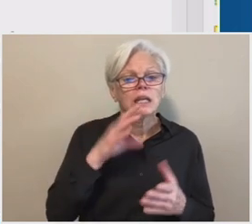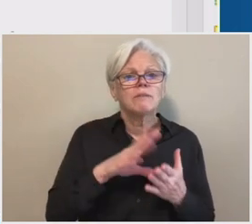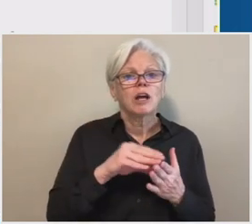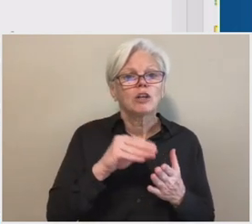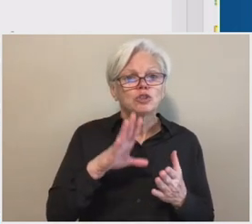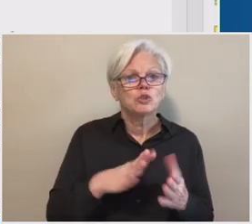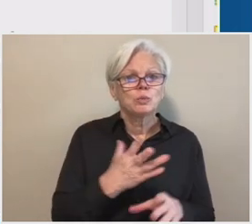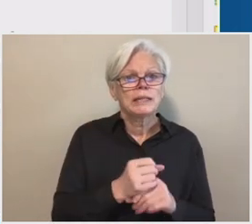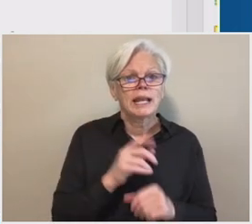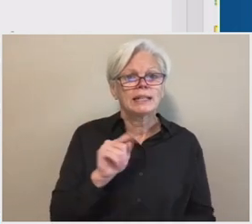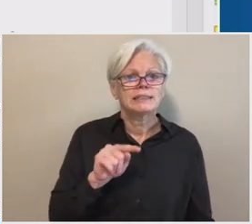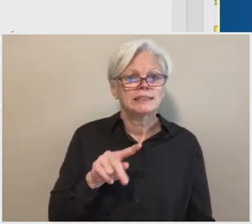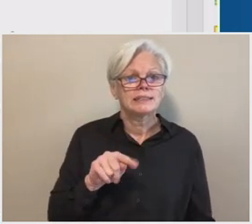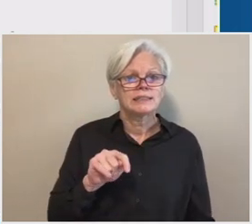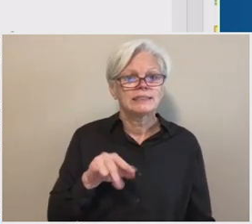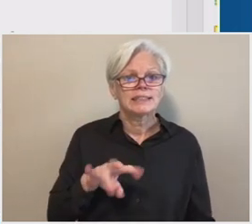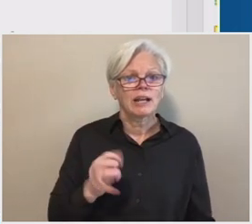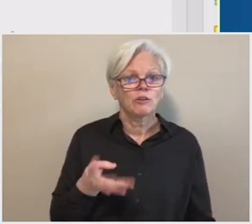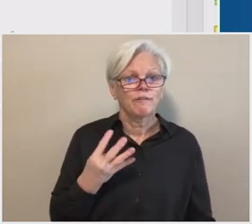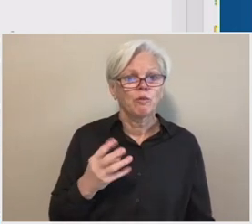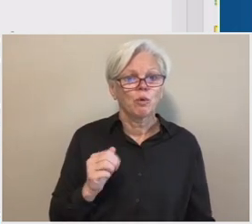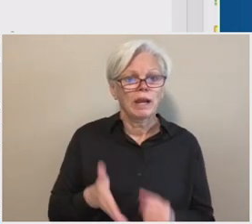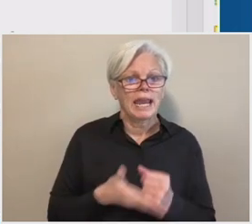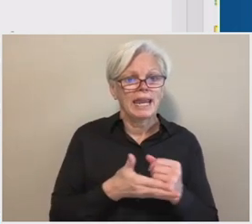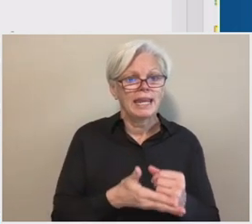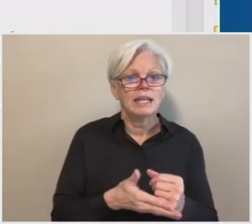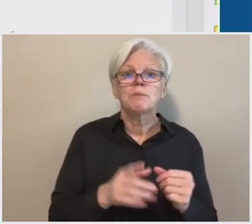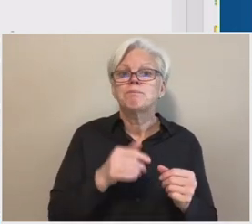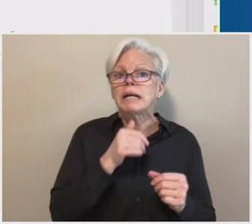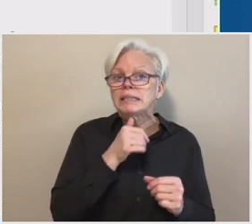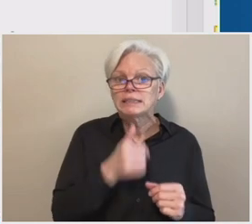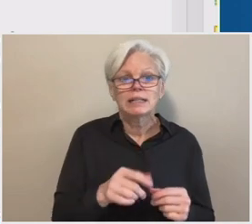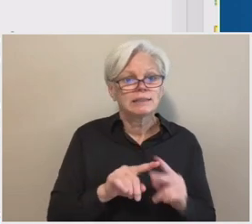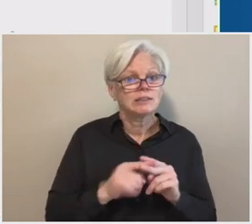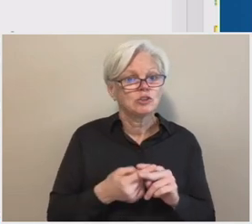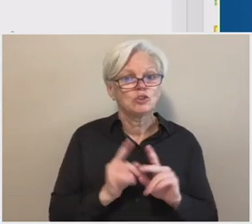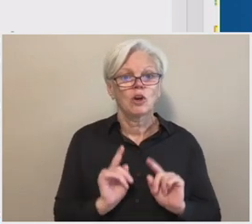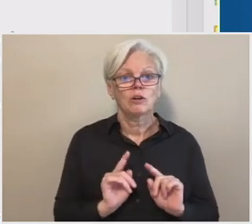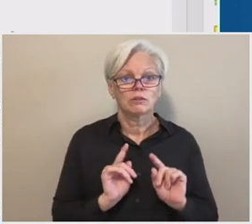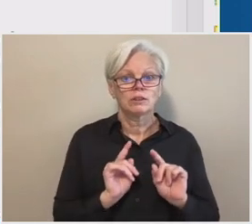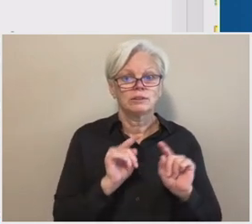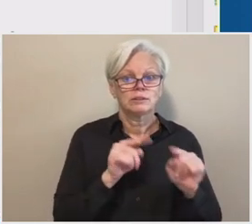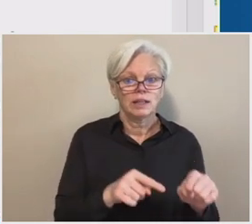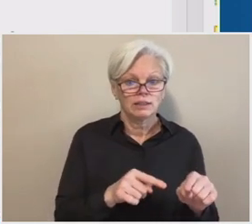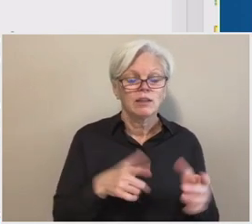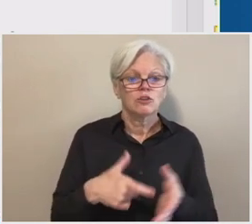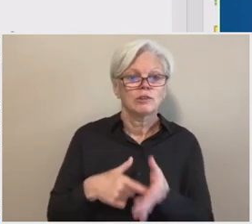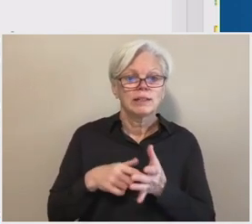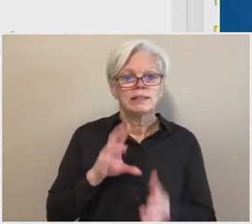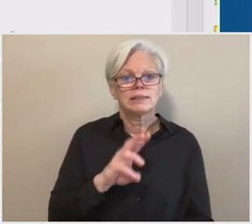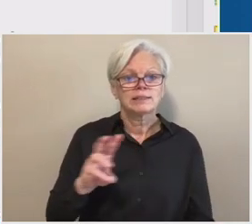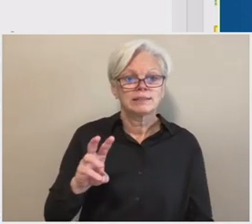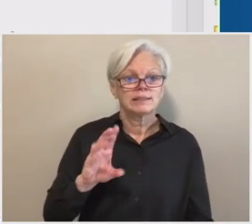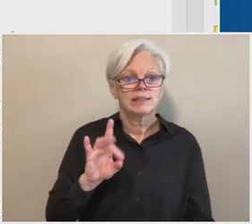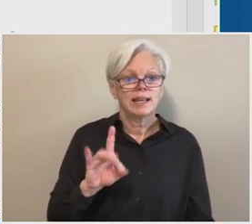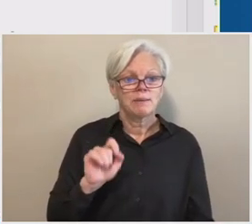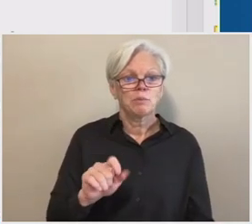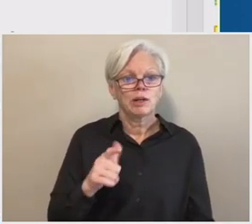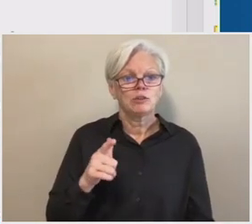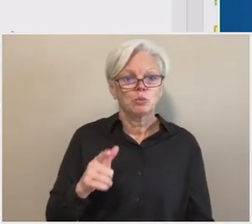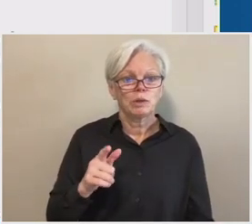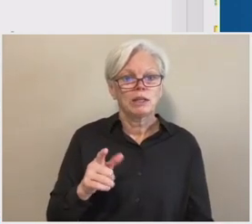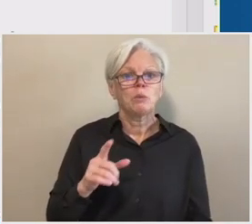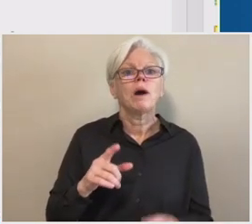uh, and does not begin attendance, um, the, the requirements in 668.21, uh, provide for some very specific